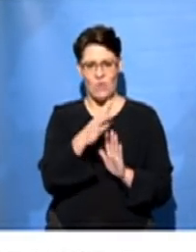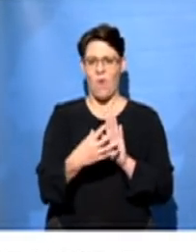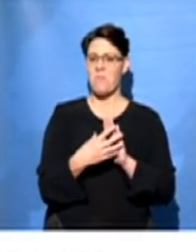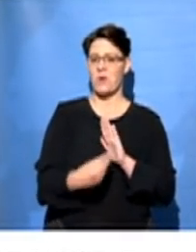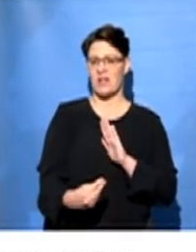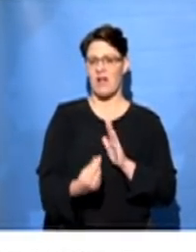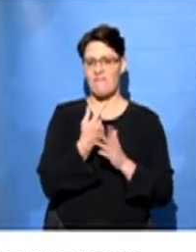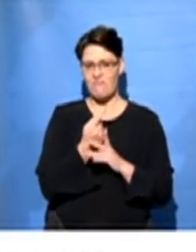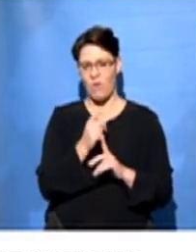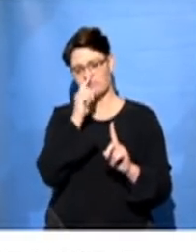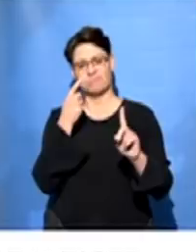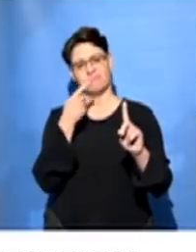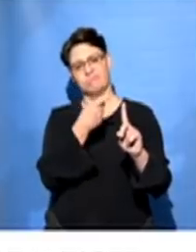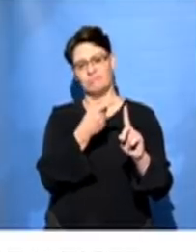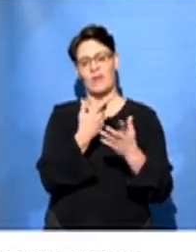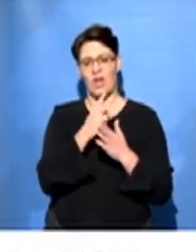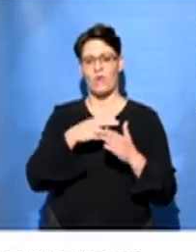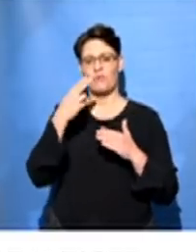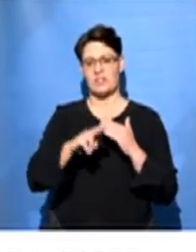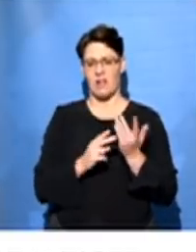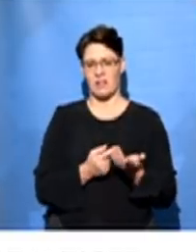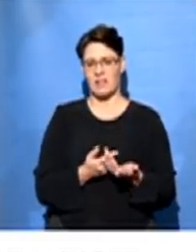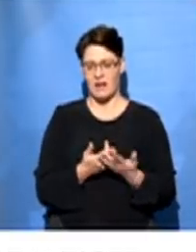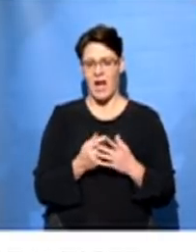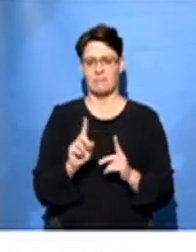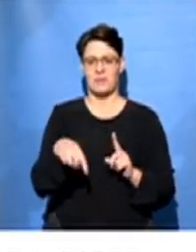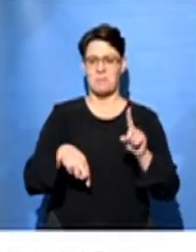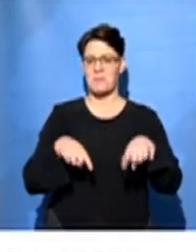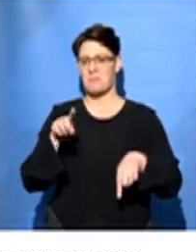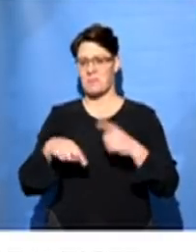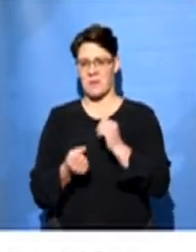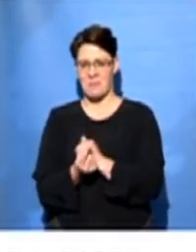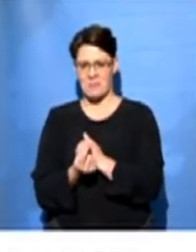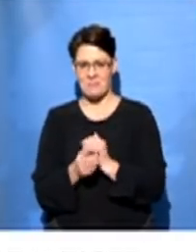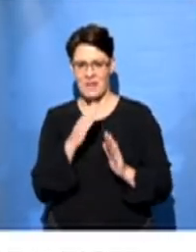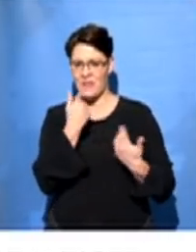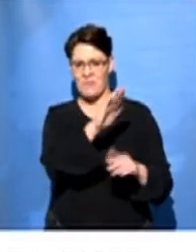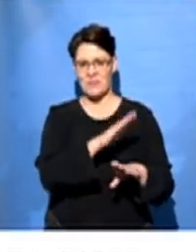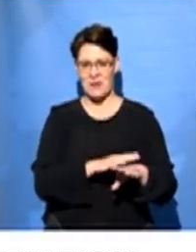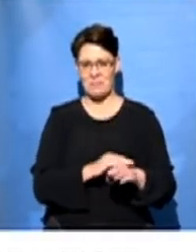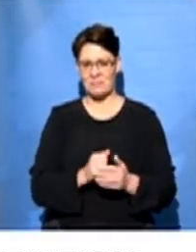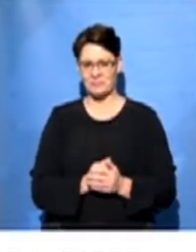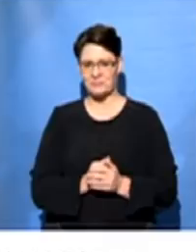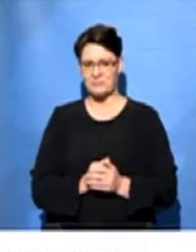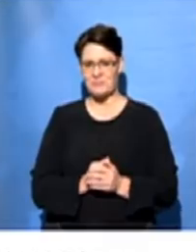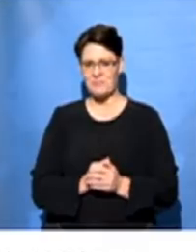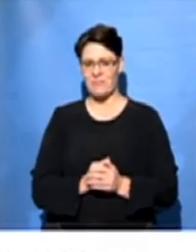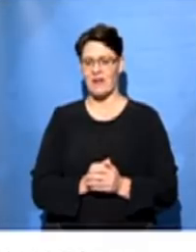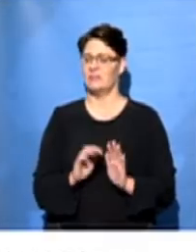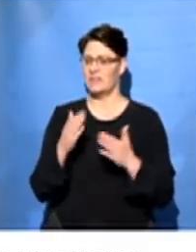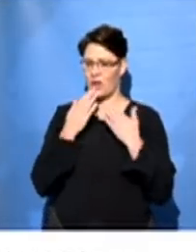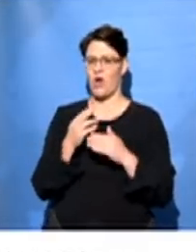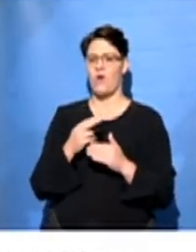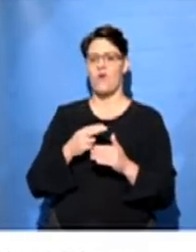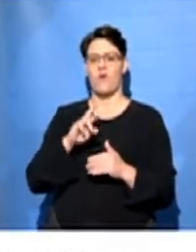model in terms of the predictions as the results start trickling in. Thanks so much indeed for your time. Thank you, Peter. All right. We're at the Results